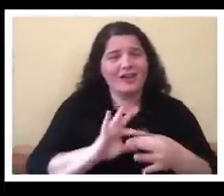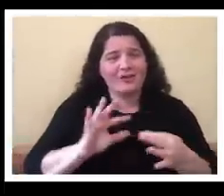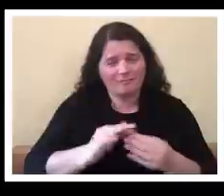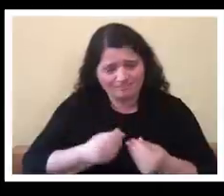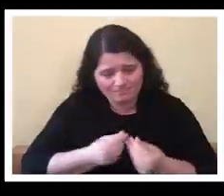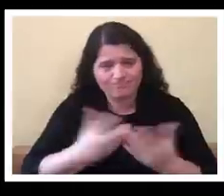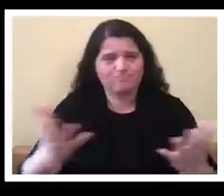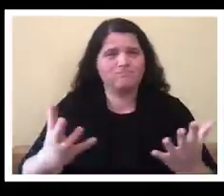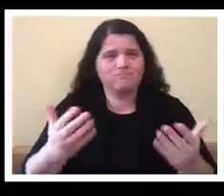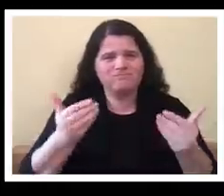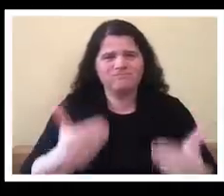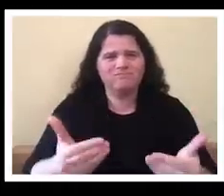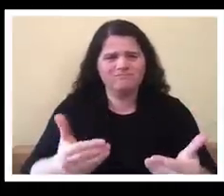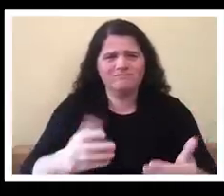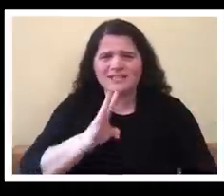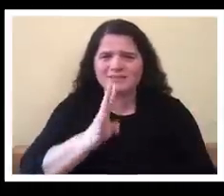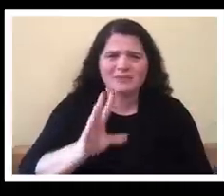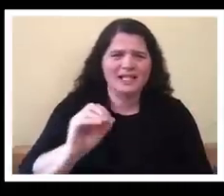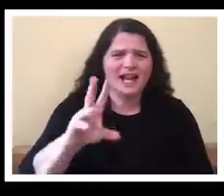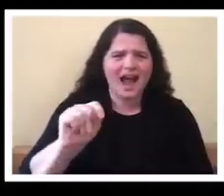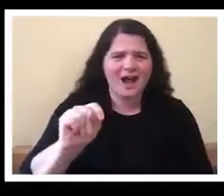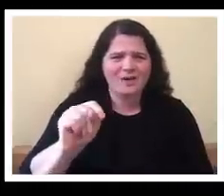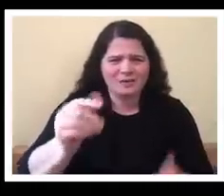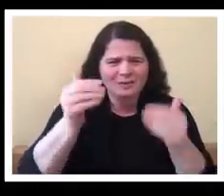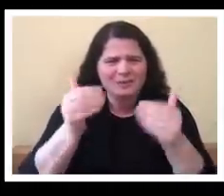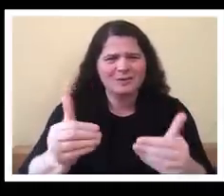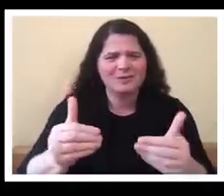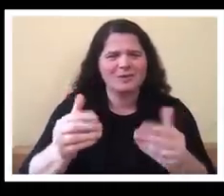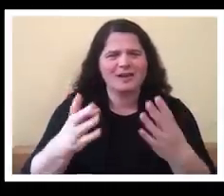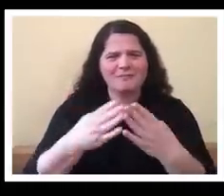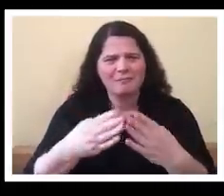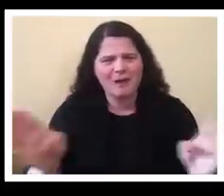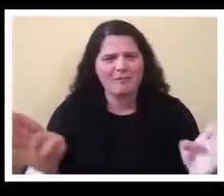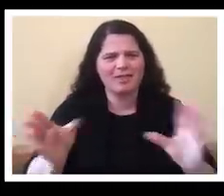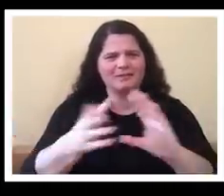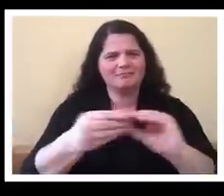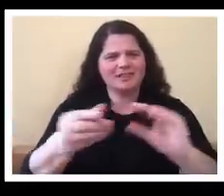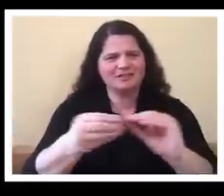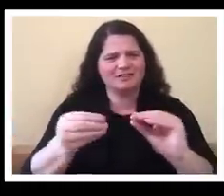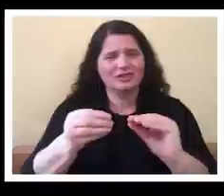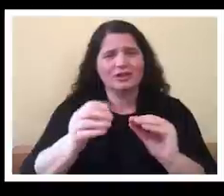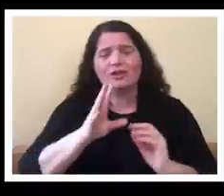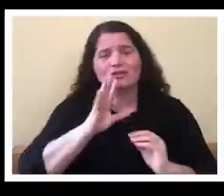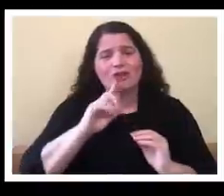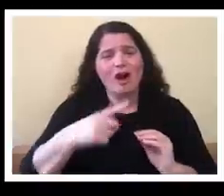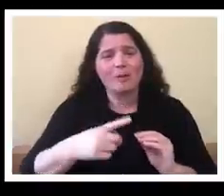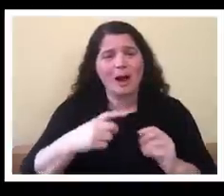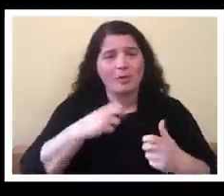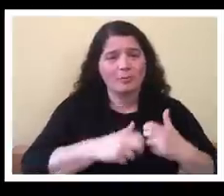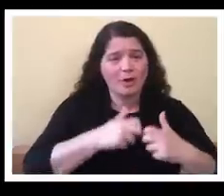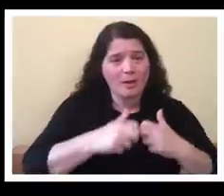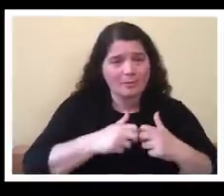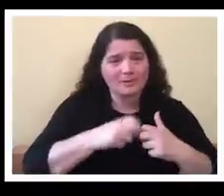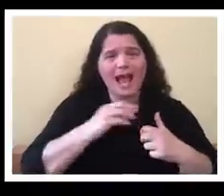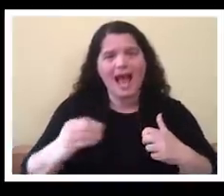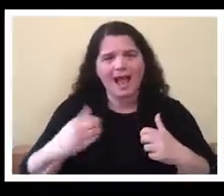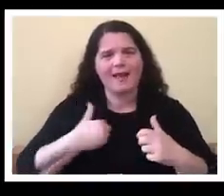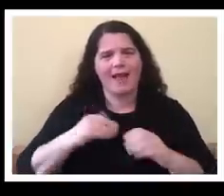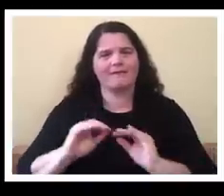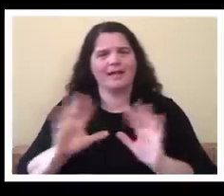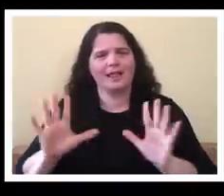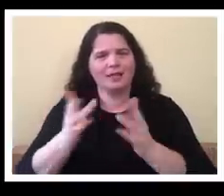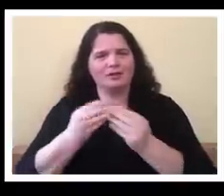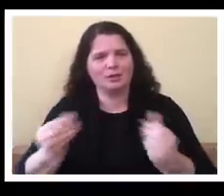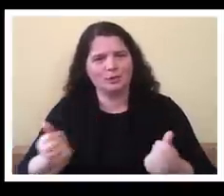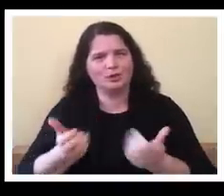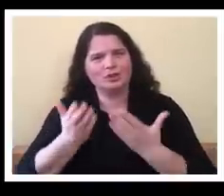and not only talking about problems but having very clear solutions on what needed to